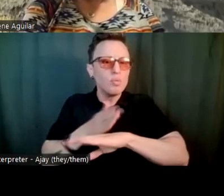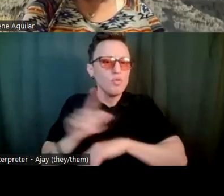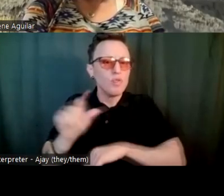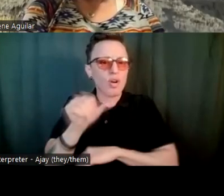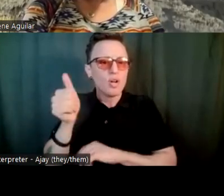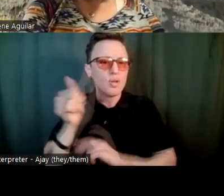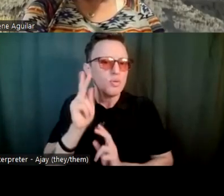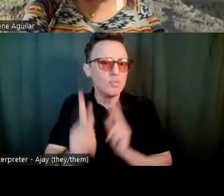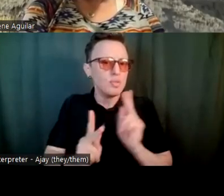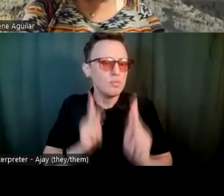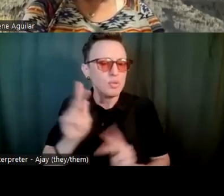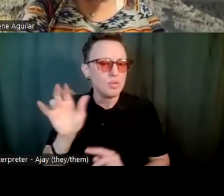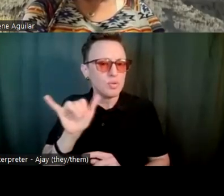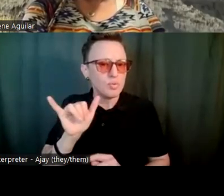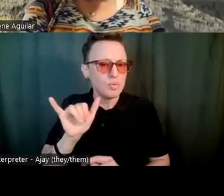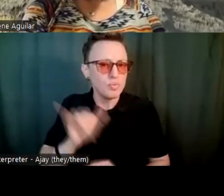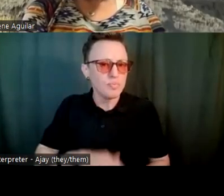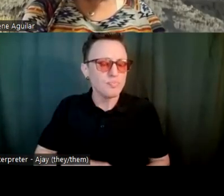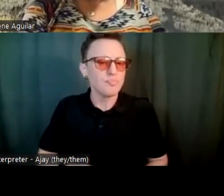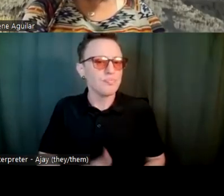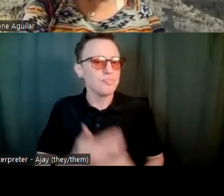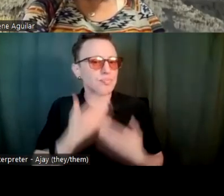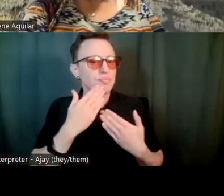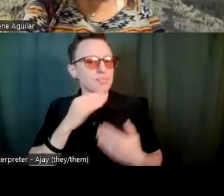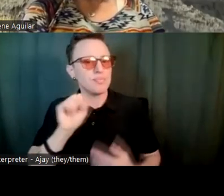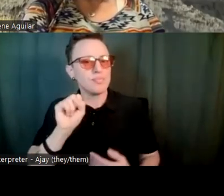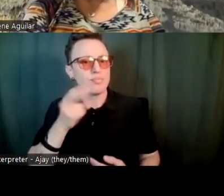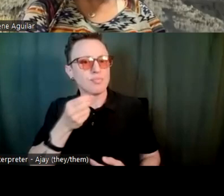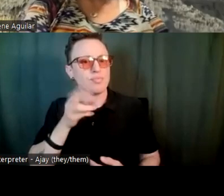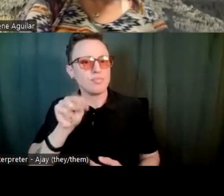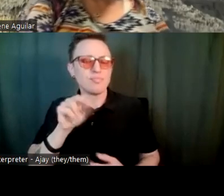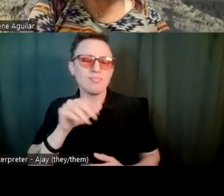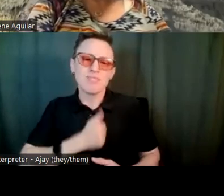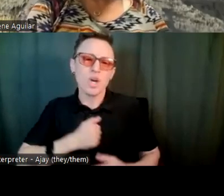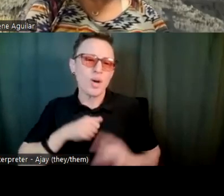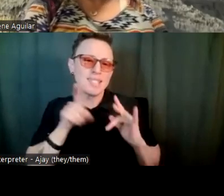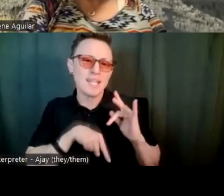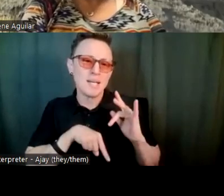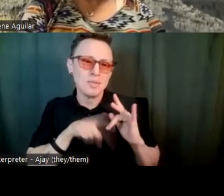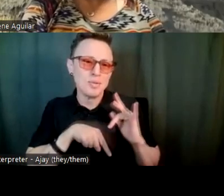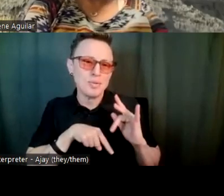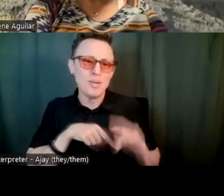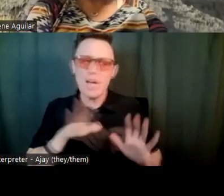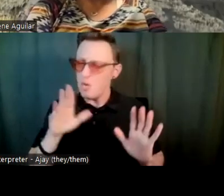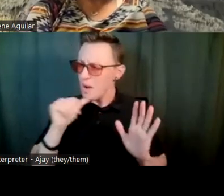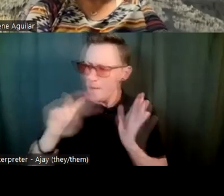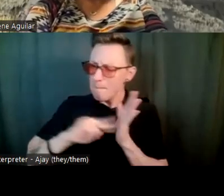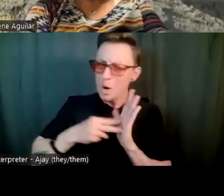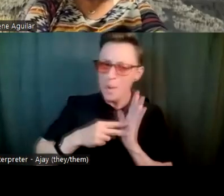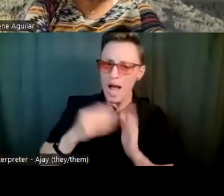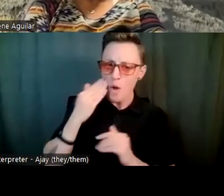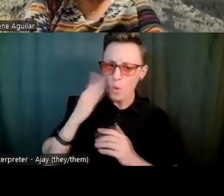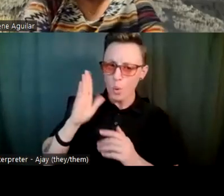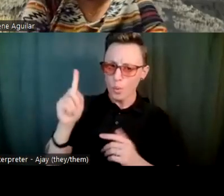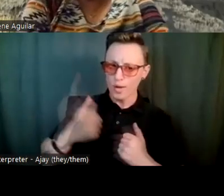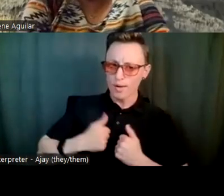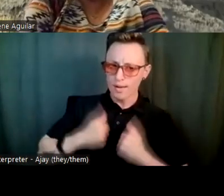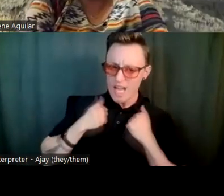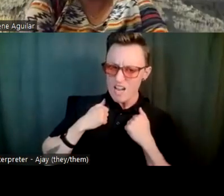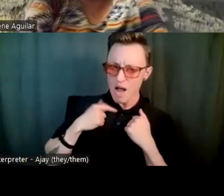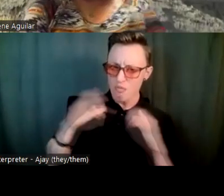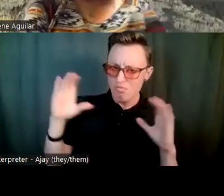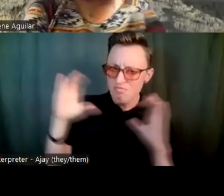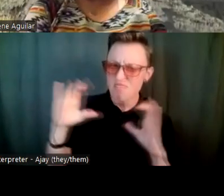Thank you, Sean. Sorry again, I skipped you. No, it wasn't intentional. I know where you live, so I could always come look for you.